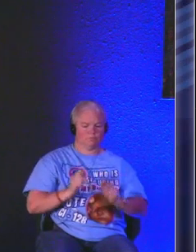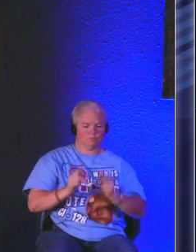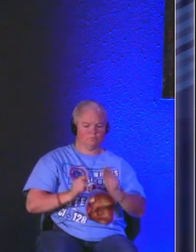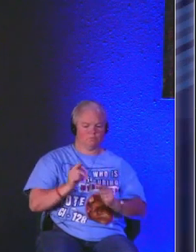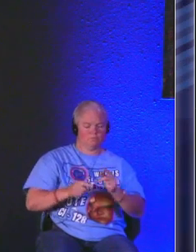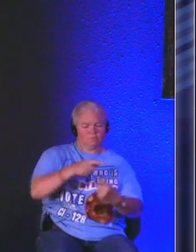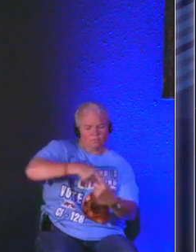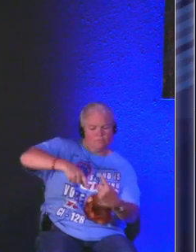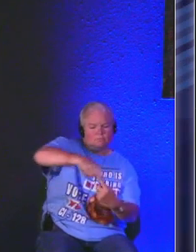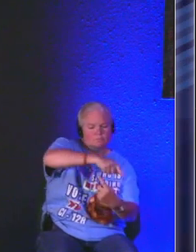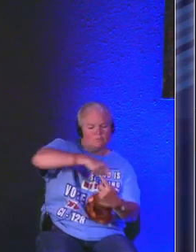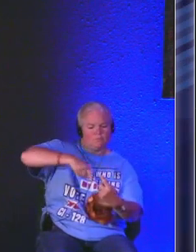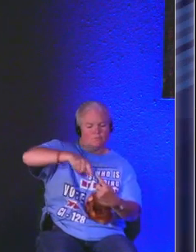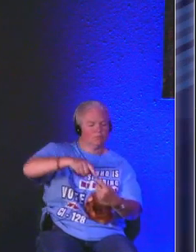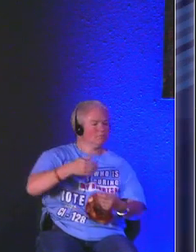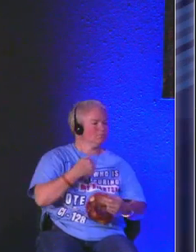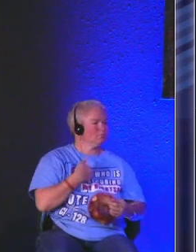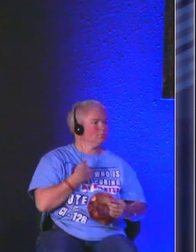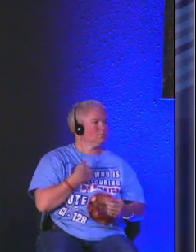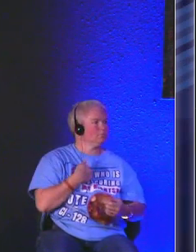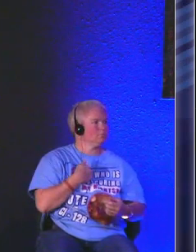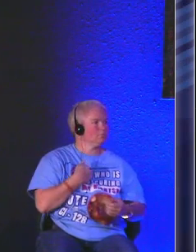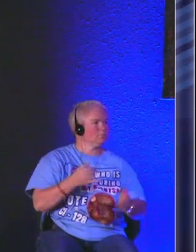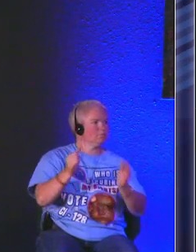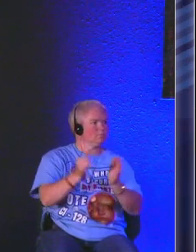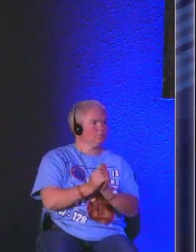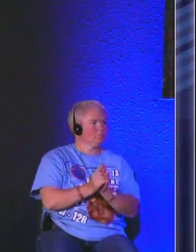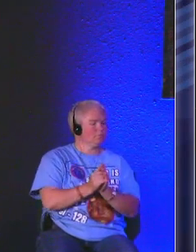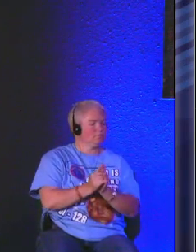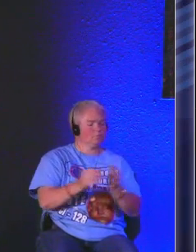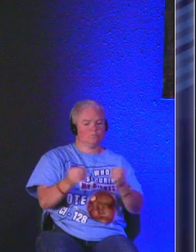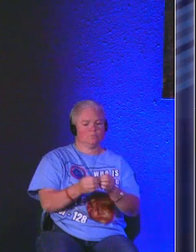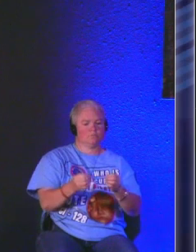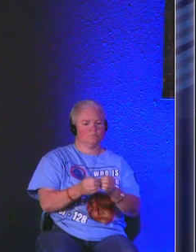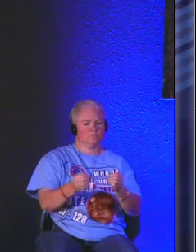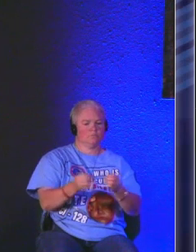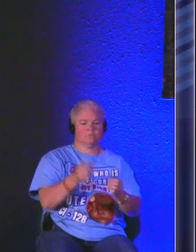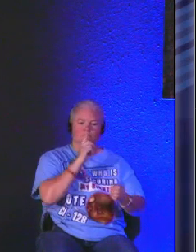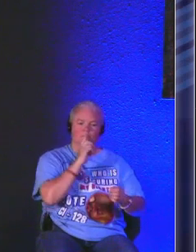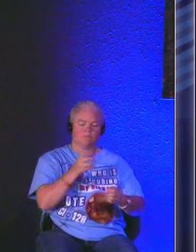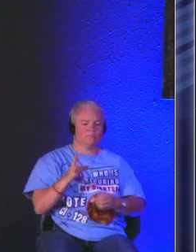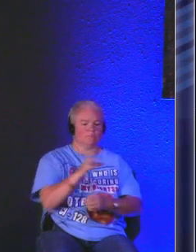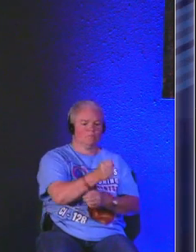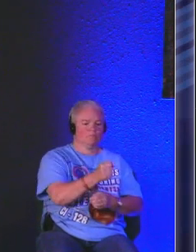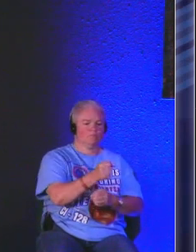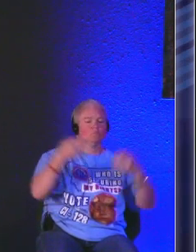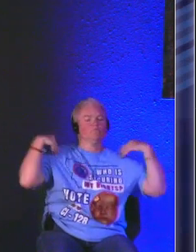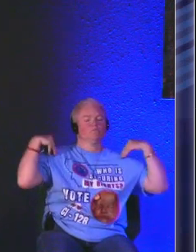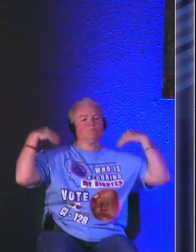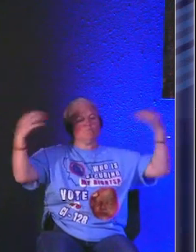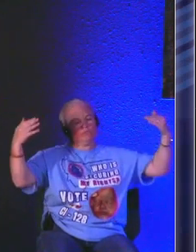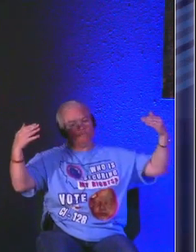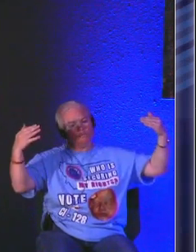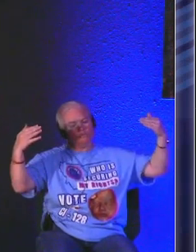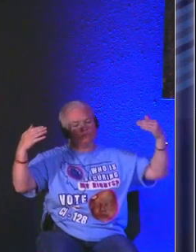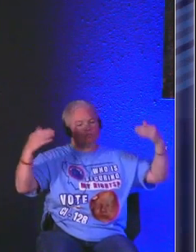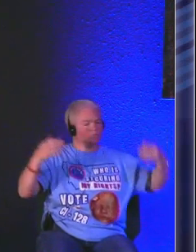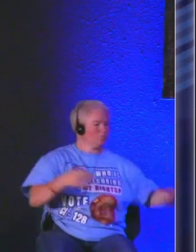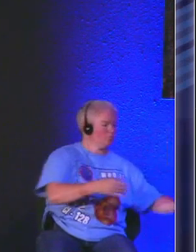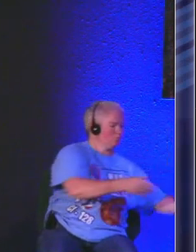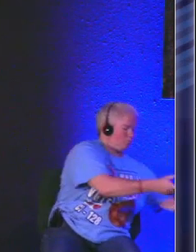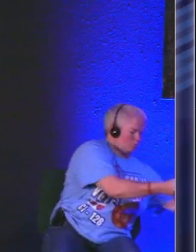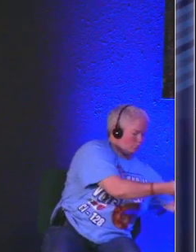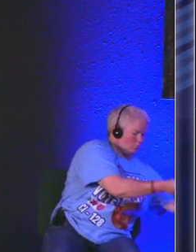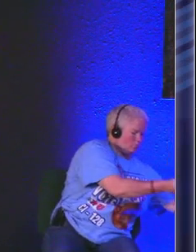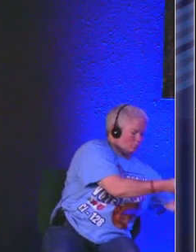that that have surrounded me that do so much that really take so much off of my plate um